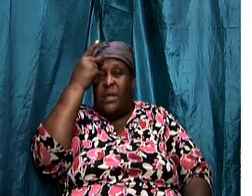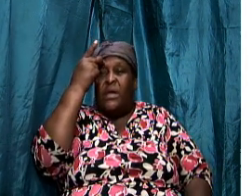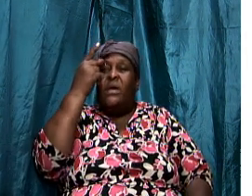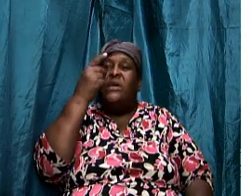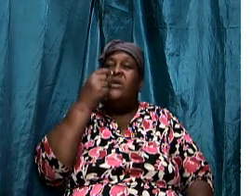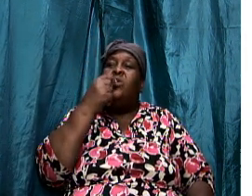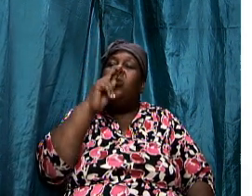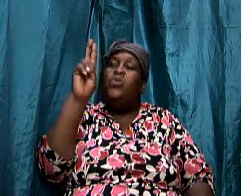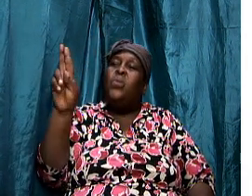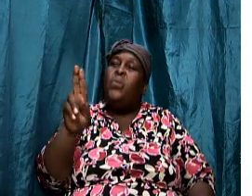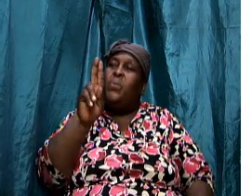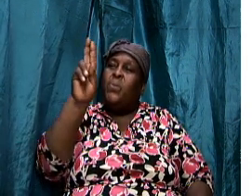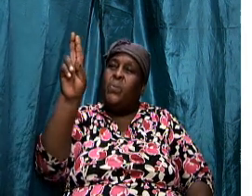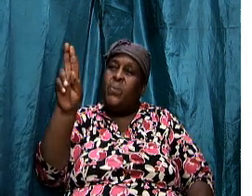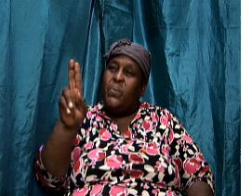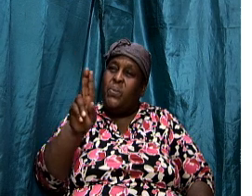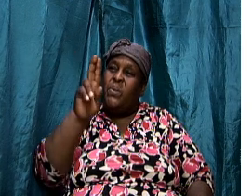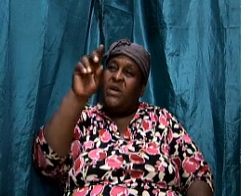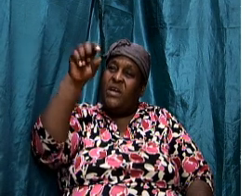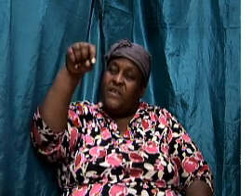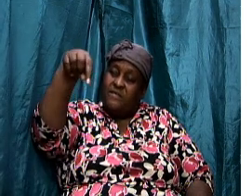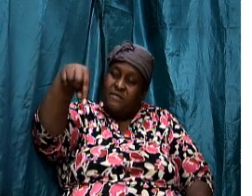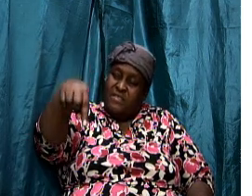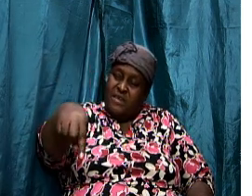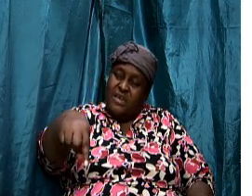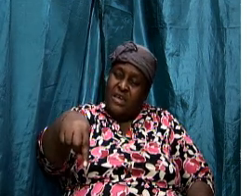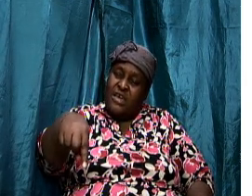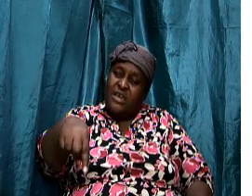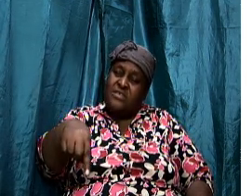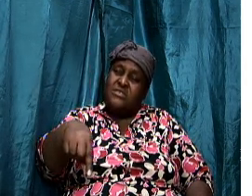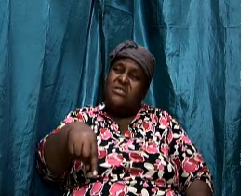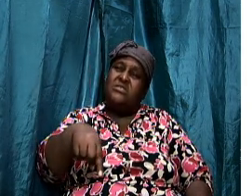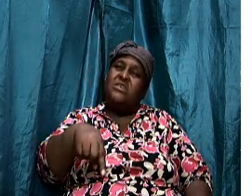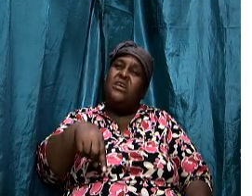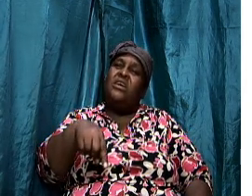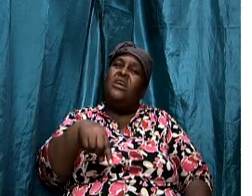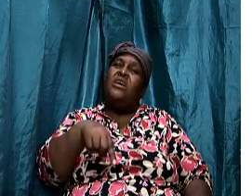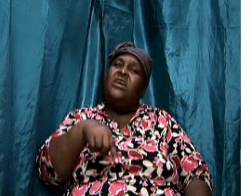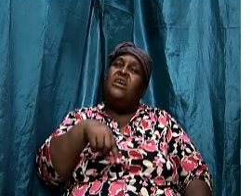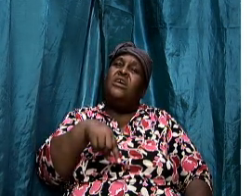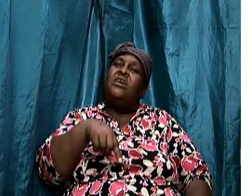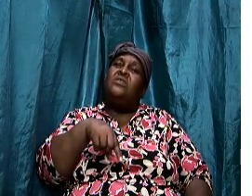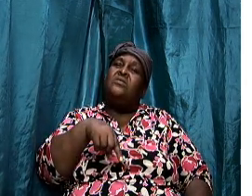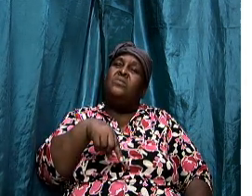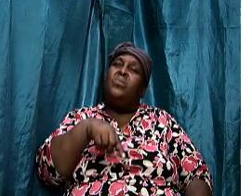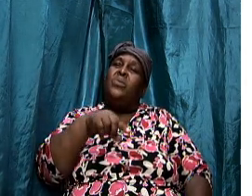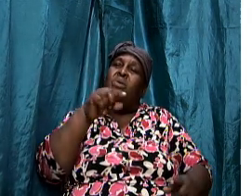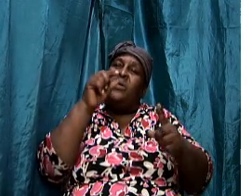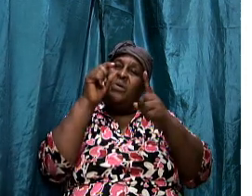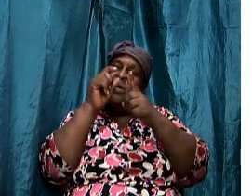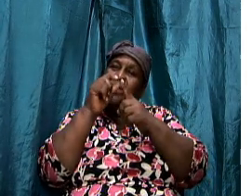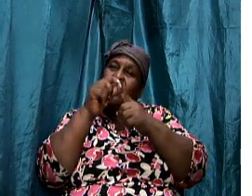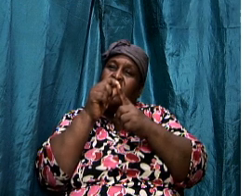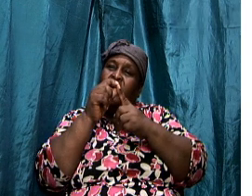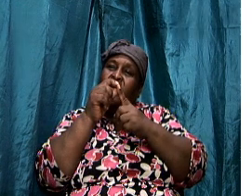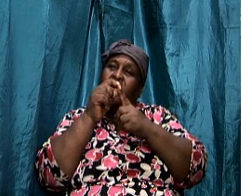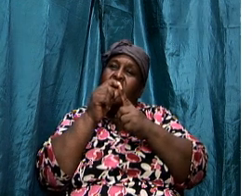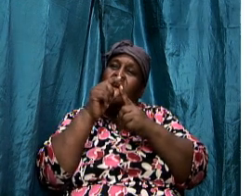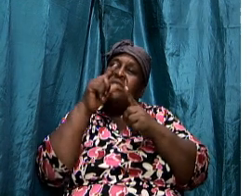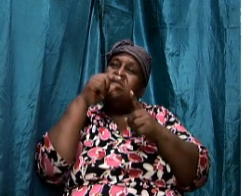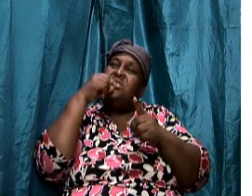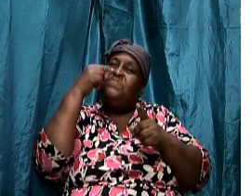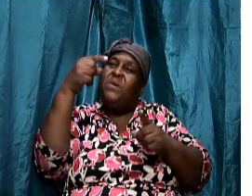used this macharia to describe